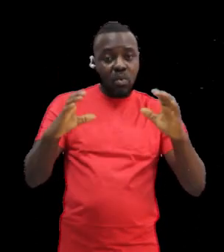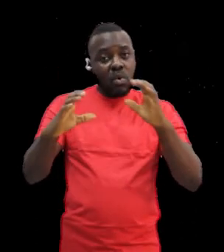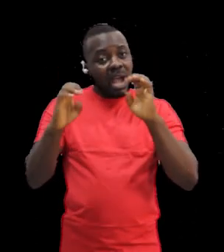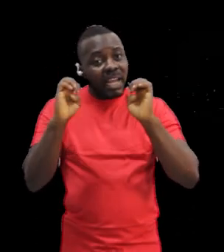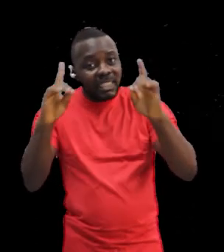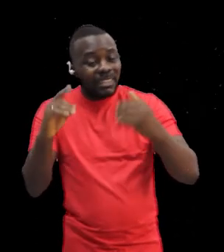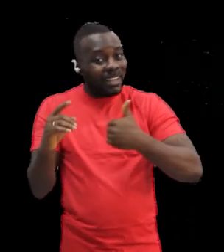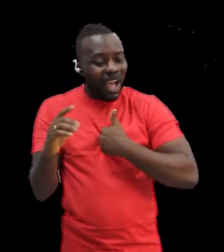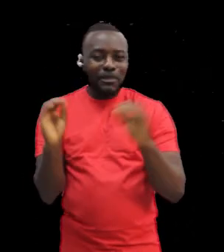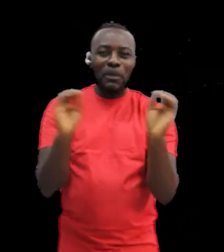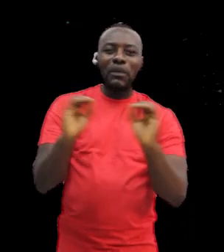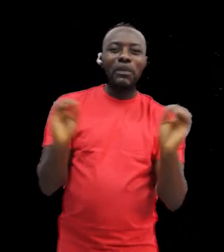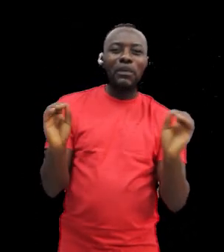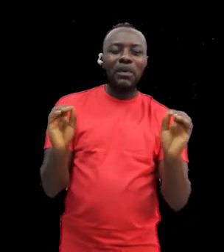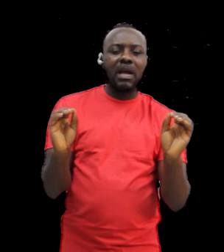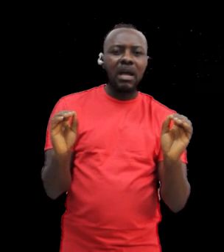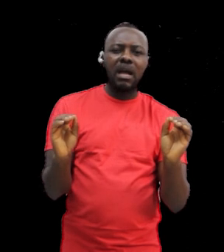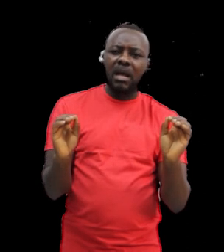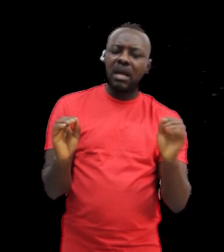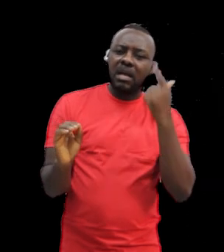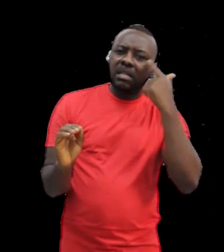You have to know the signs.